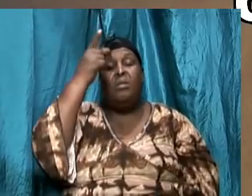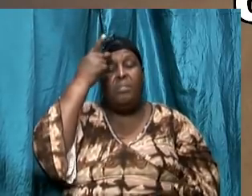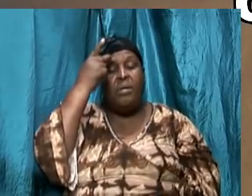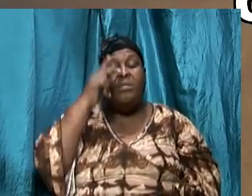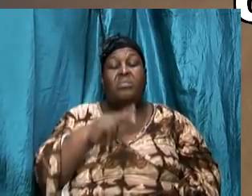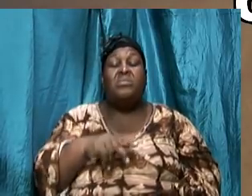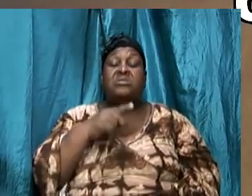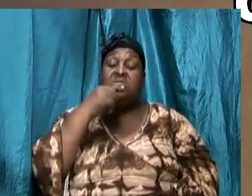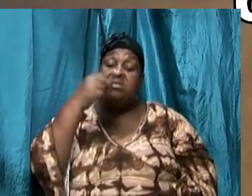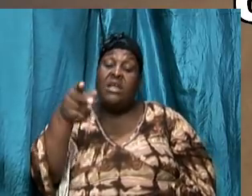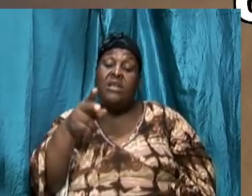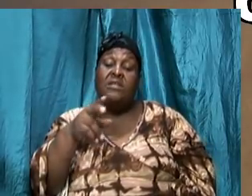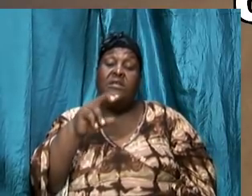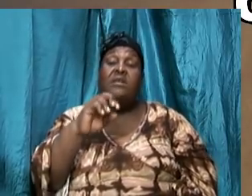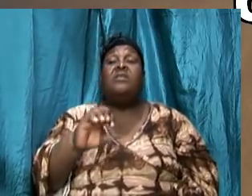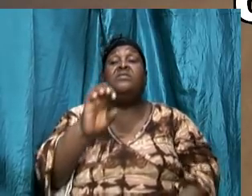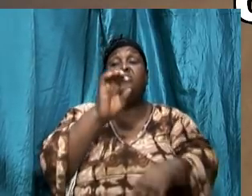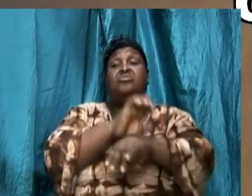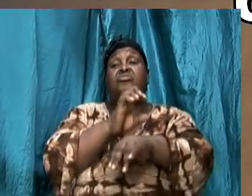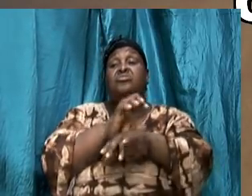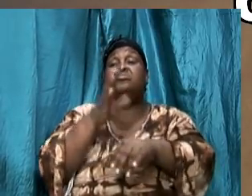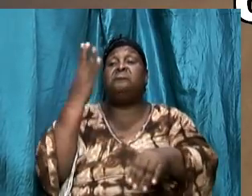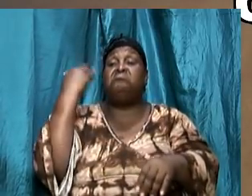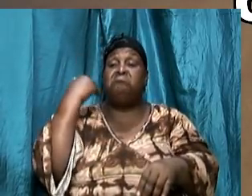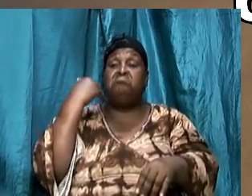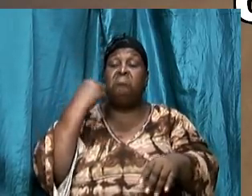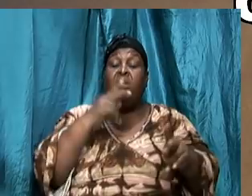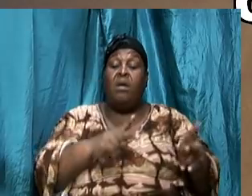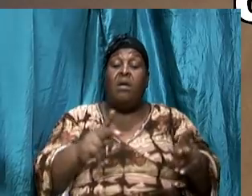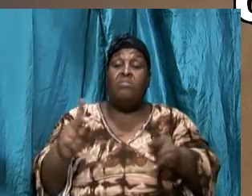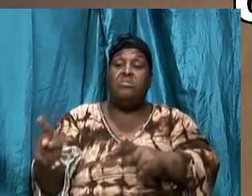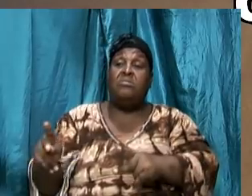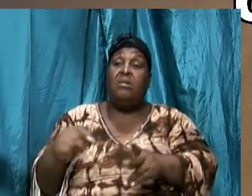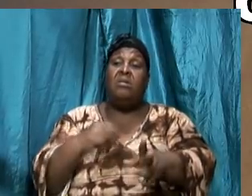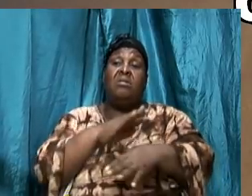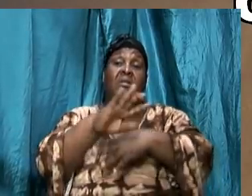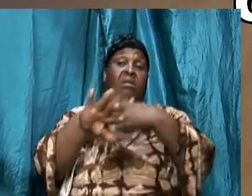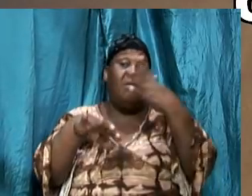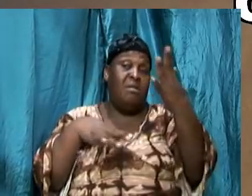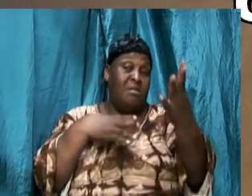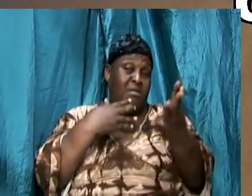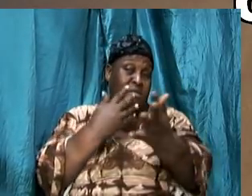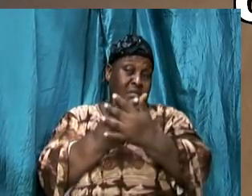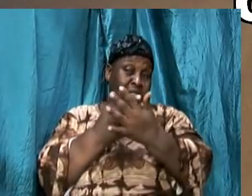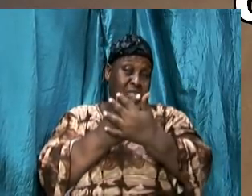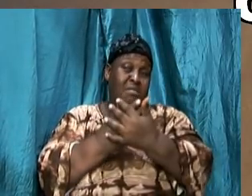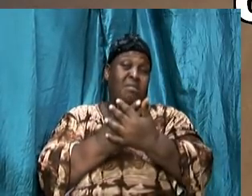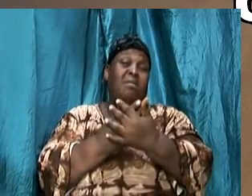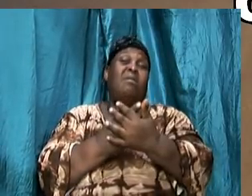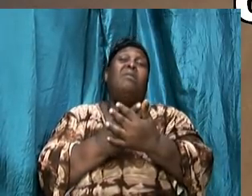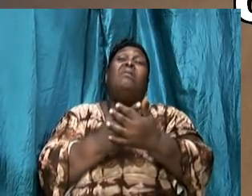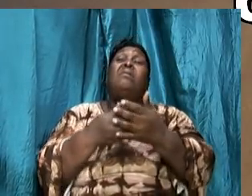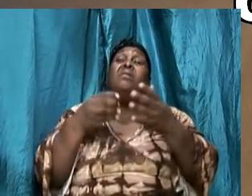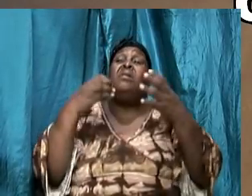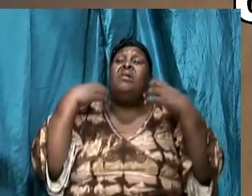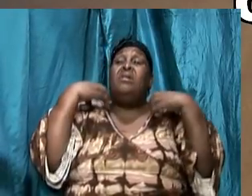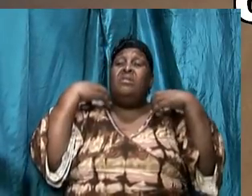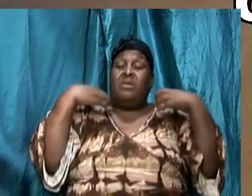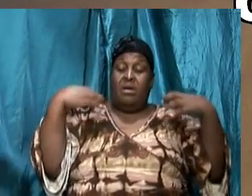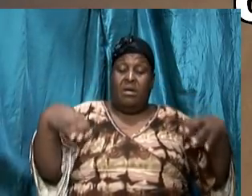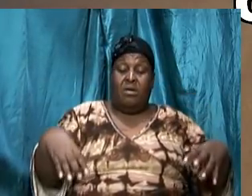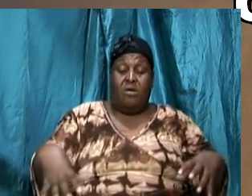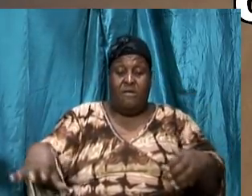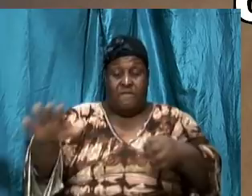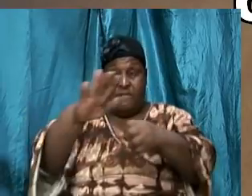the whole armor of God that ye may be able to stand against the